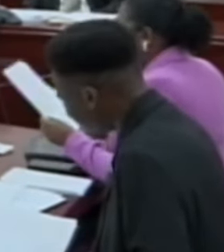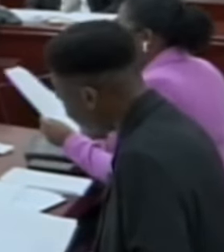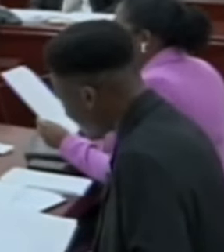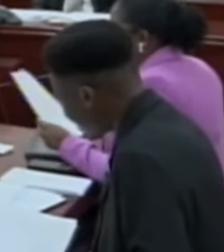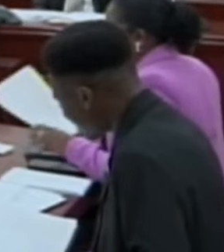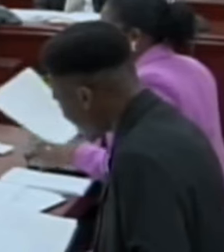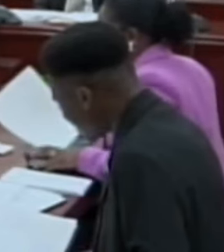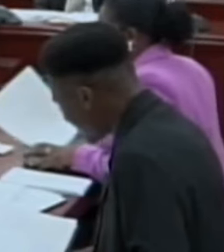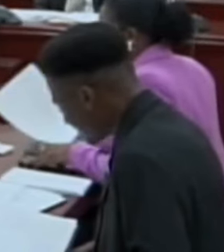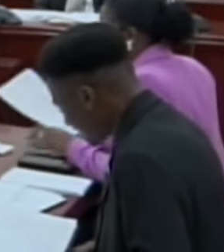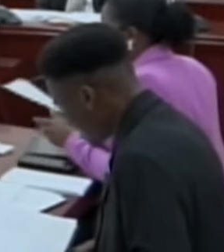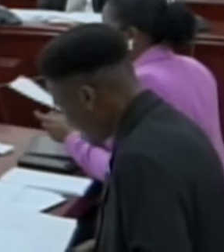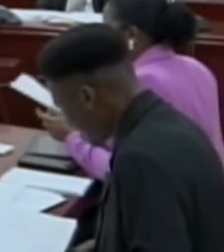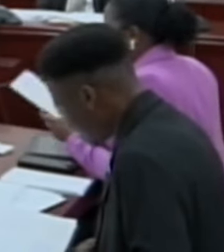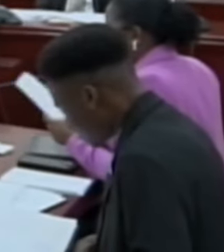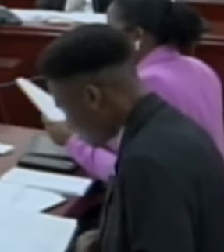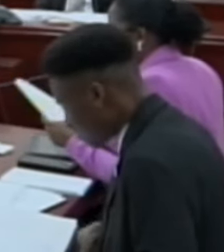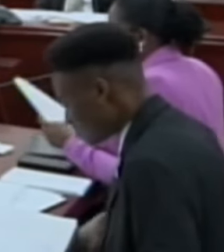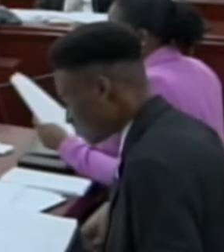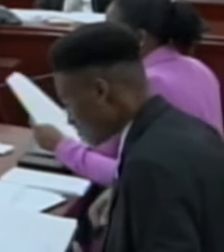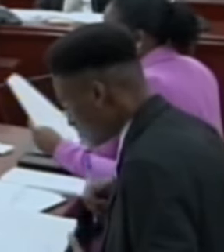Oh very well, we'll proceed.